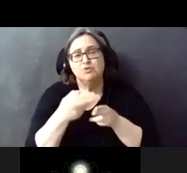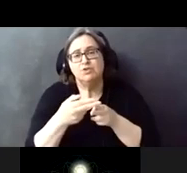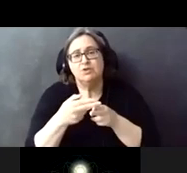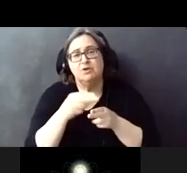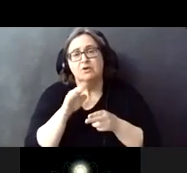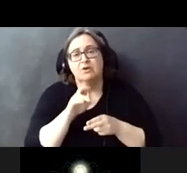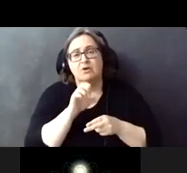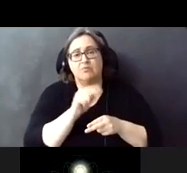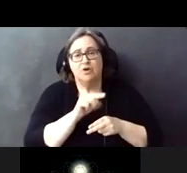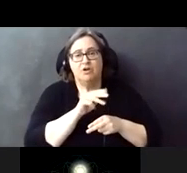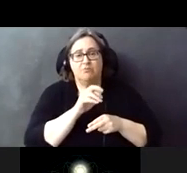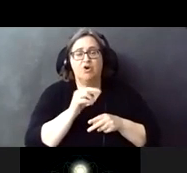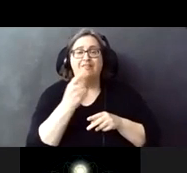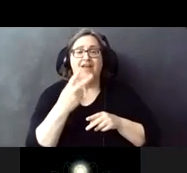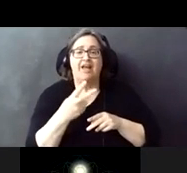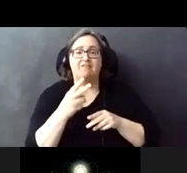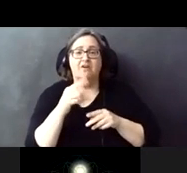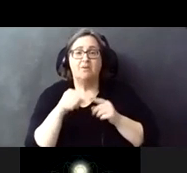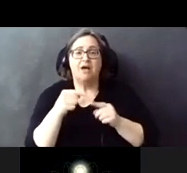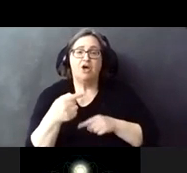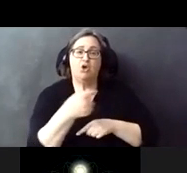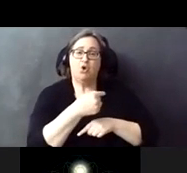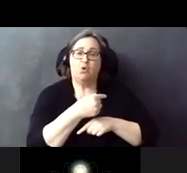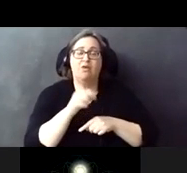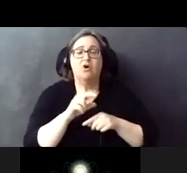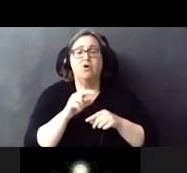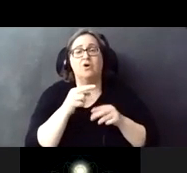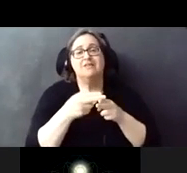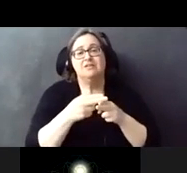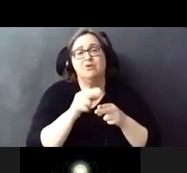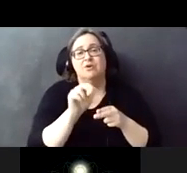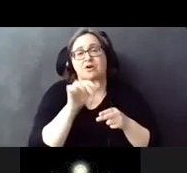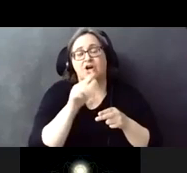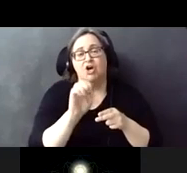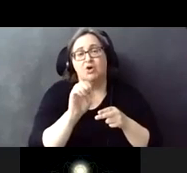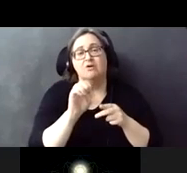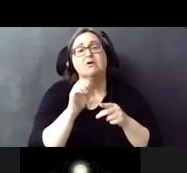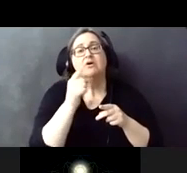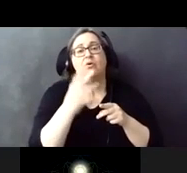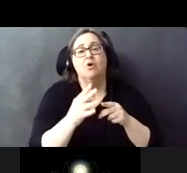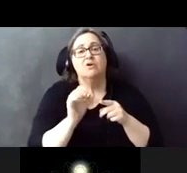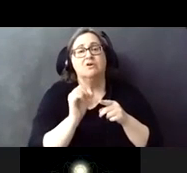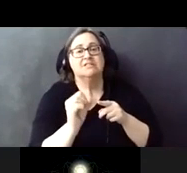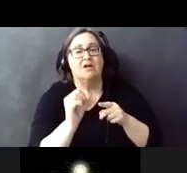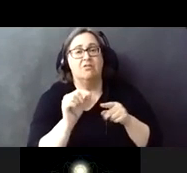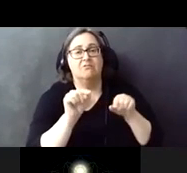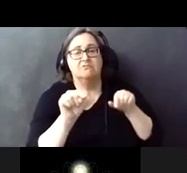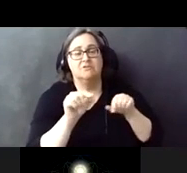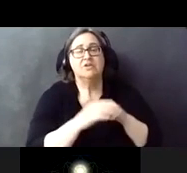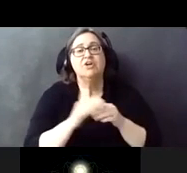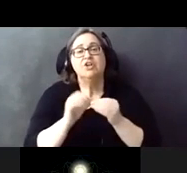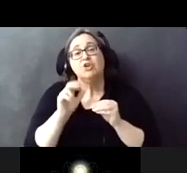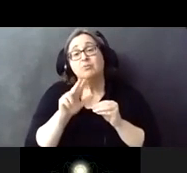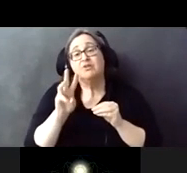brinmar station a half mile north or the temporary argyle station a quarter mile to the south the number